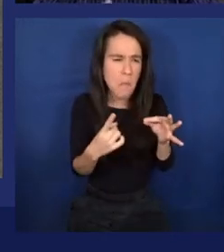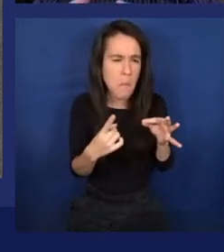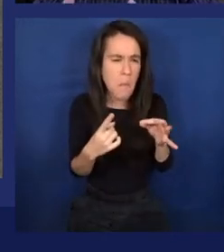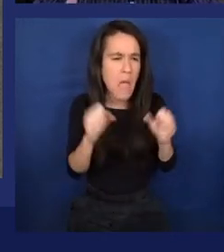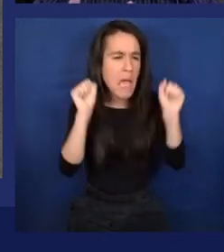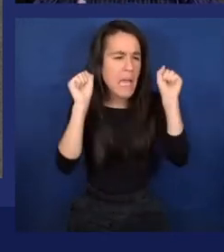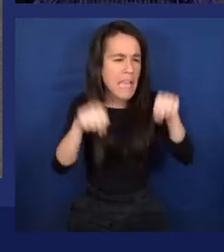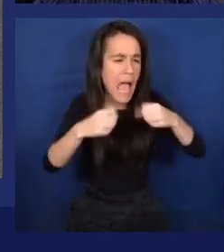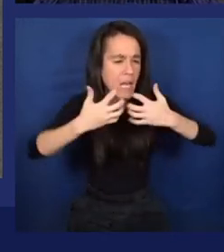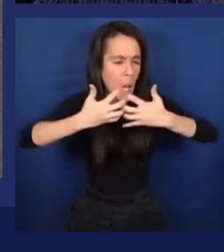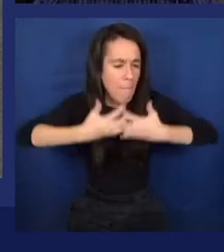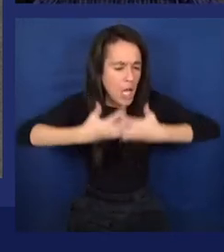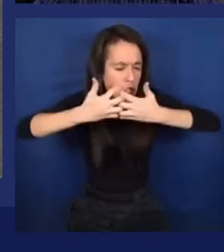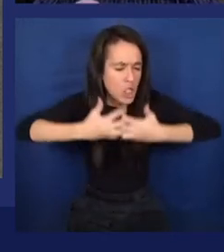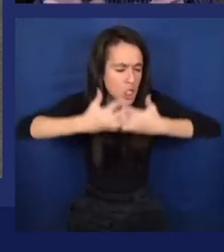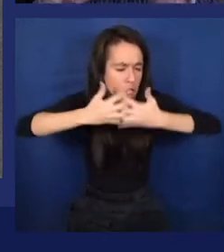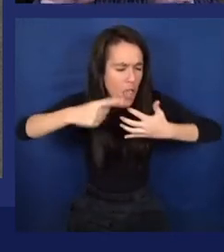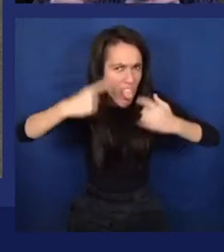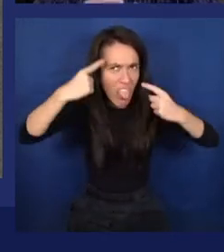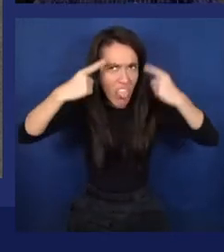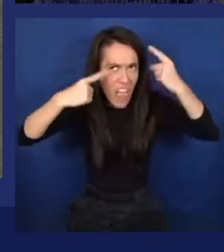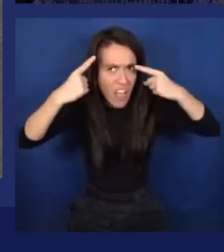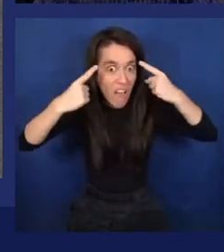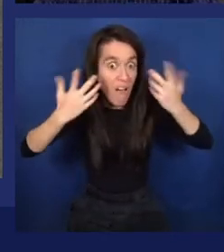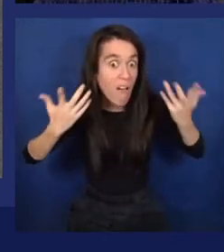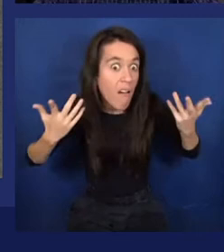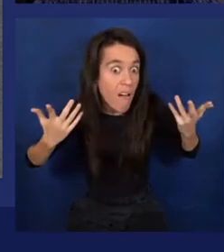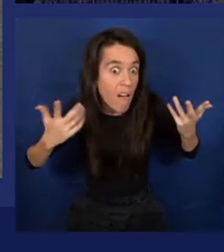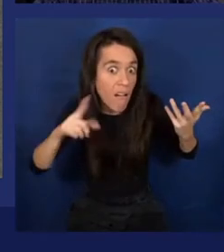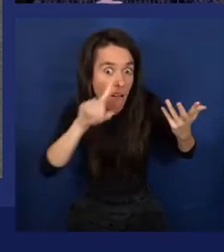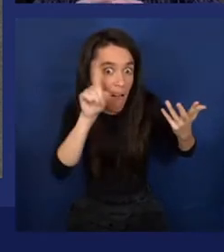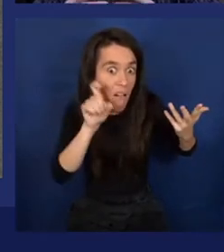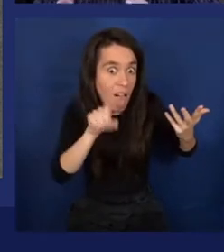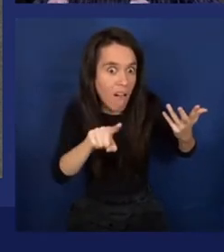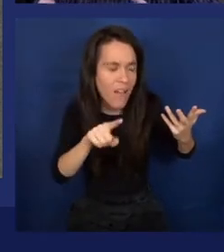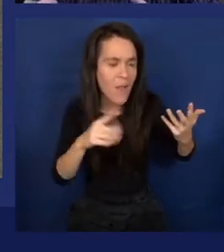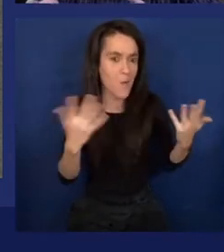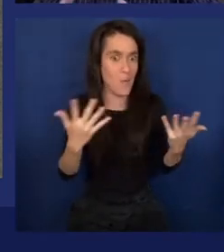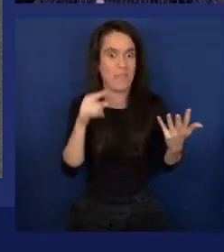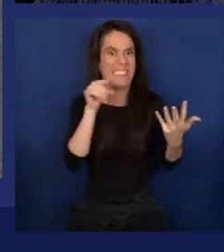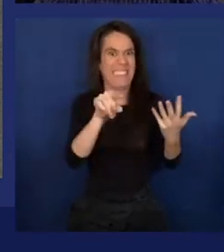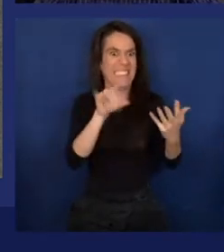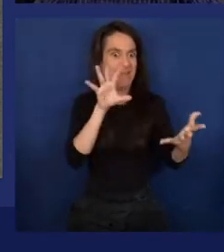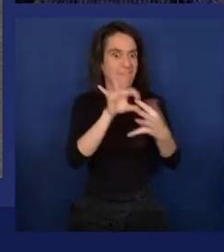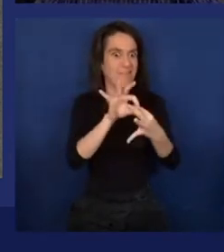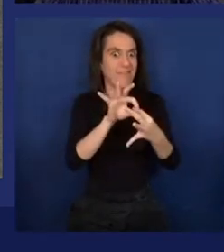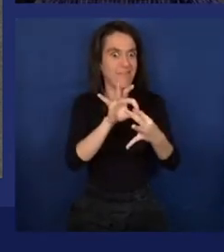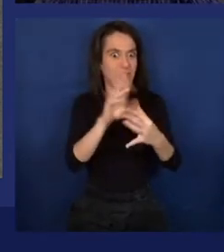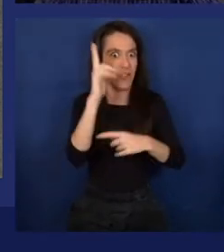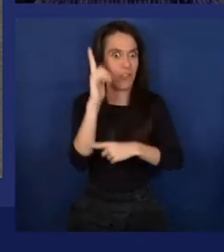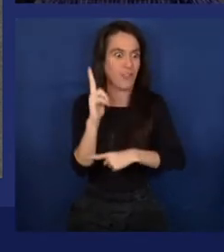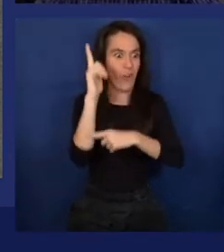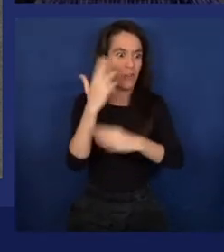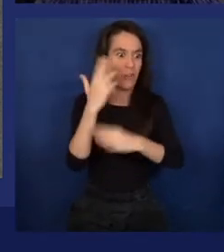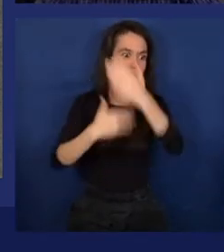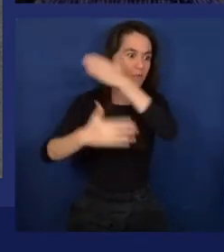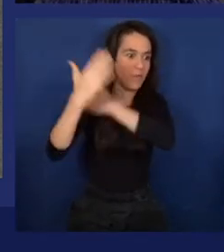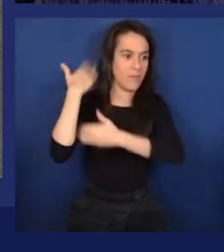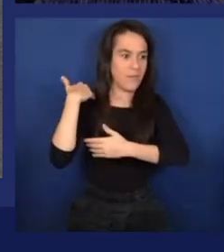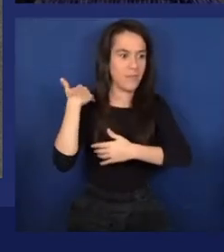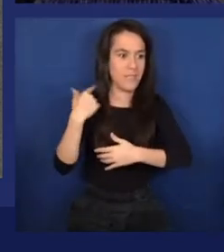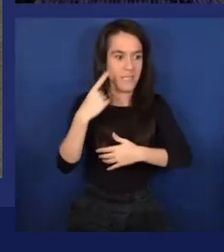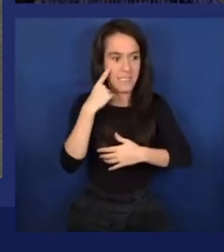And he described this concept of what he called the imitation game. We would later name it the Turing test,